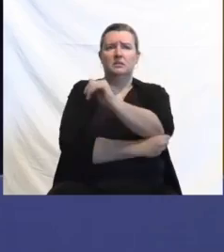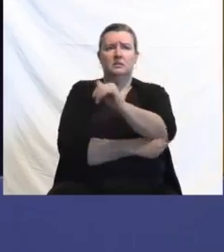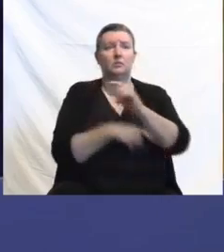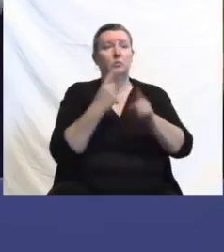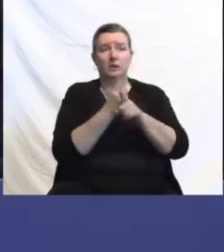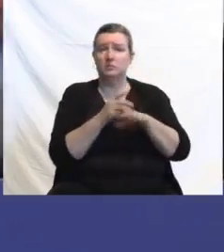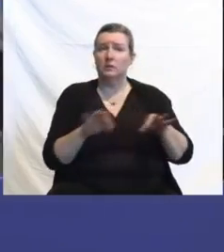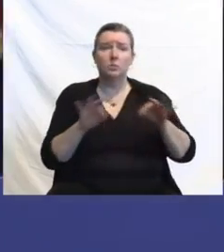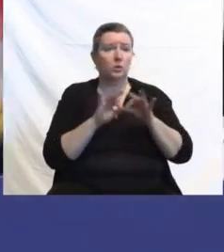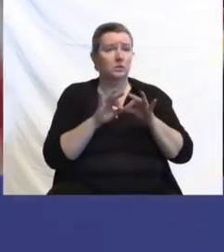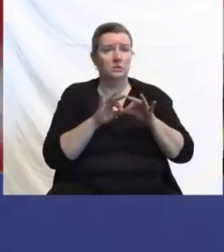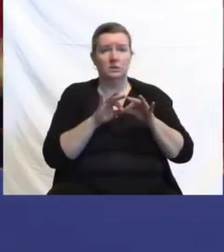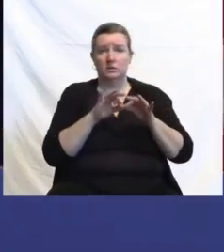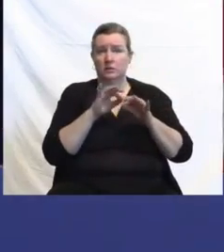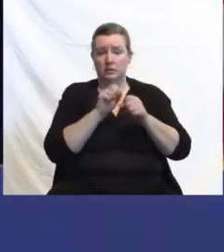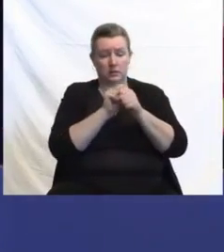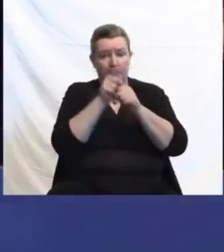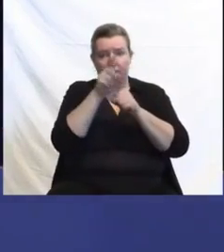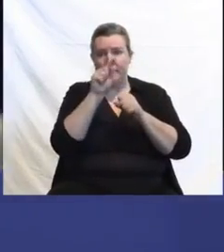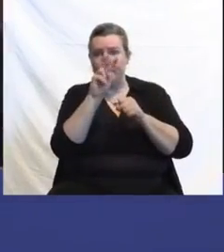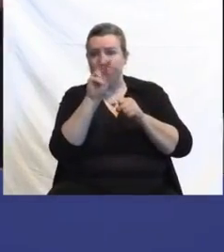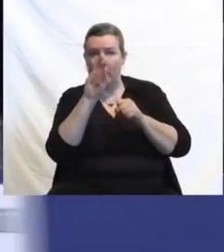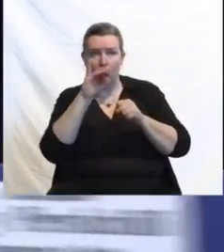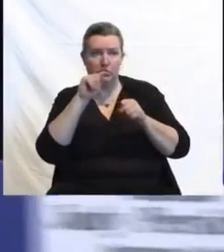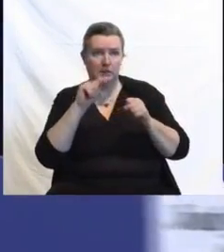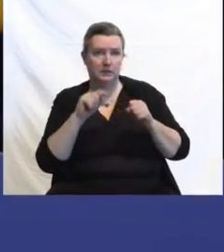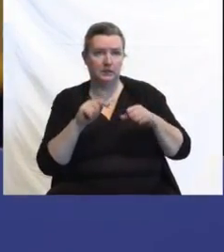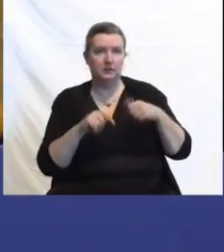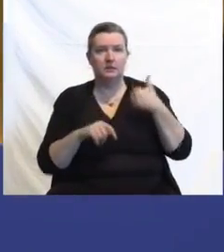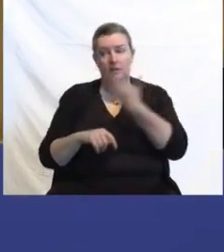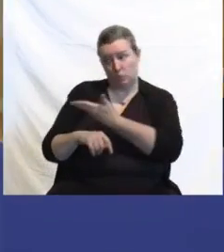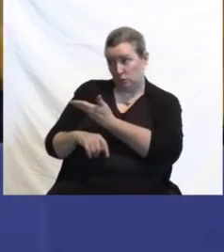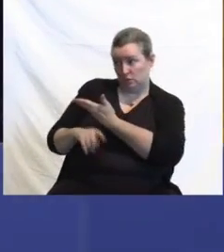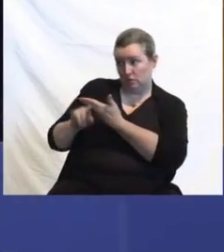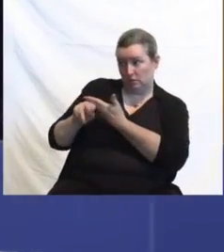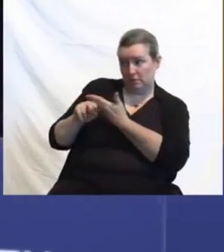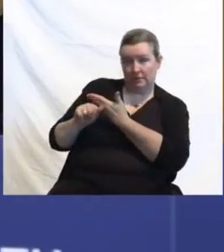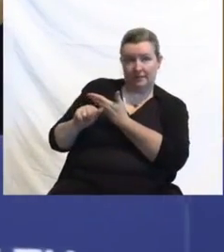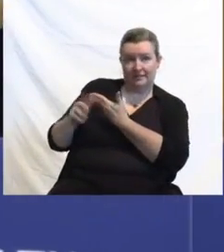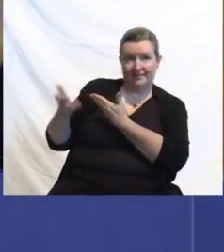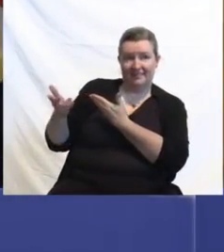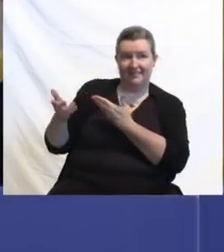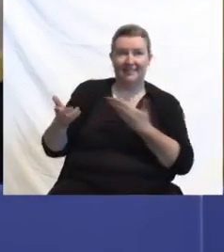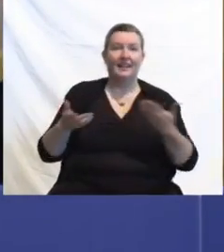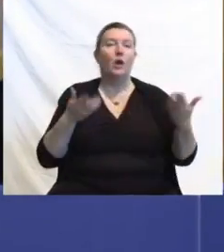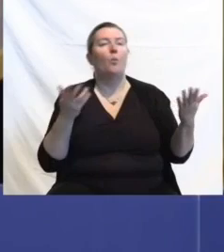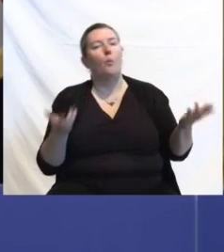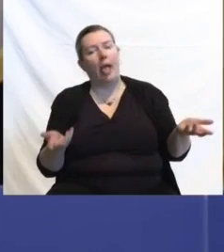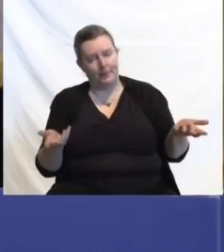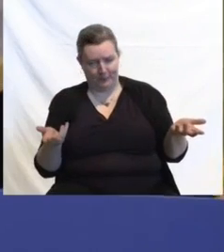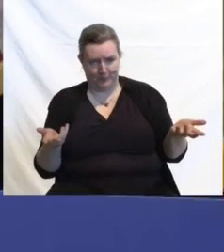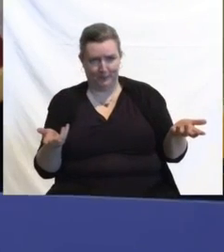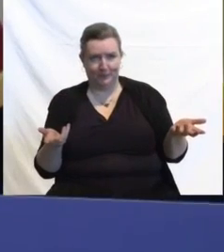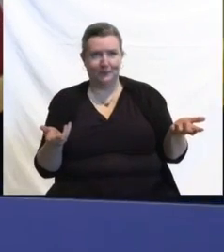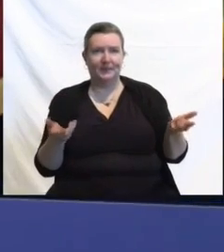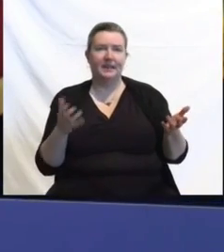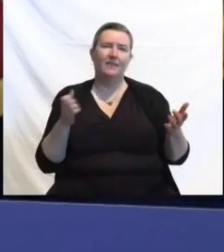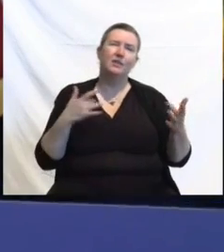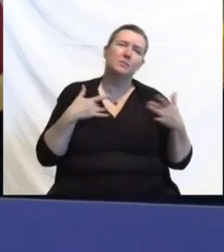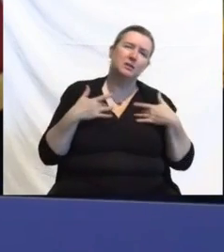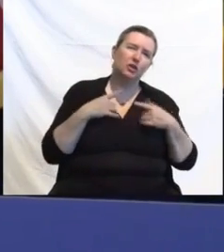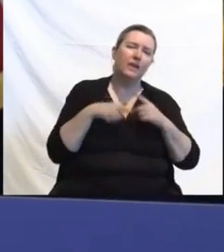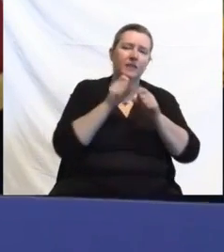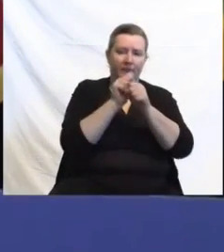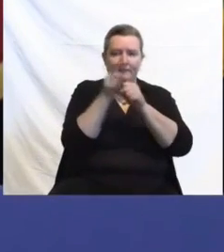I'm going to let Tina talk about the variants. Tina, do you want to address that? Well, actually, yeah, we always need to be concerned about the variant and